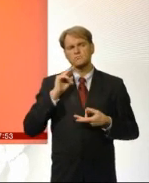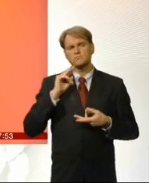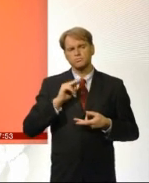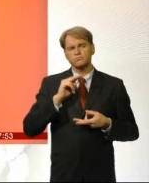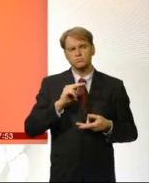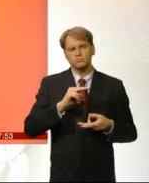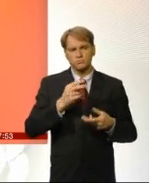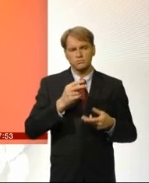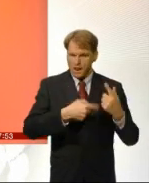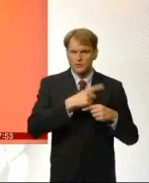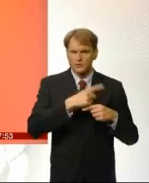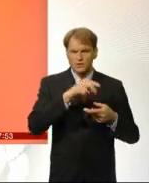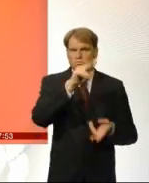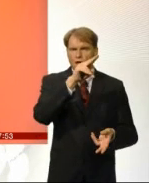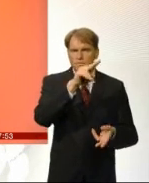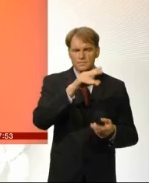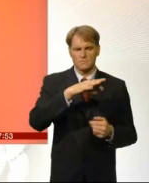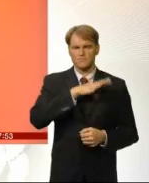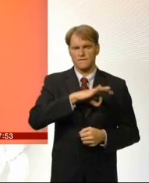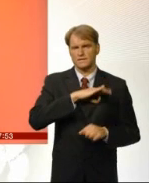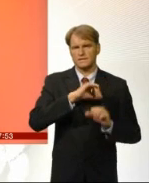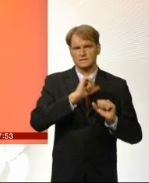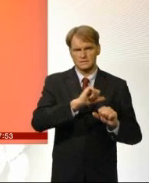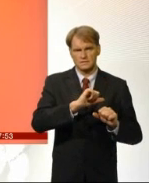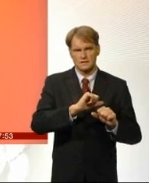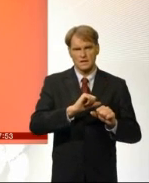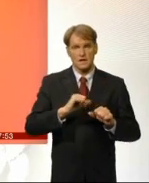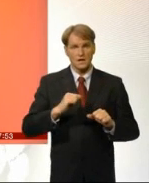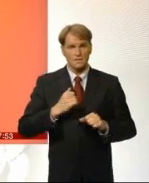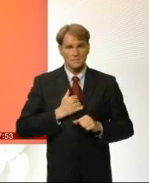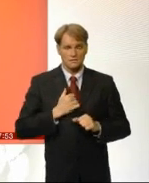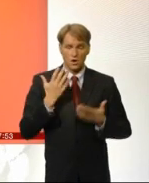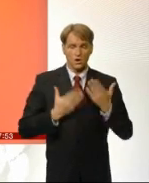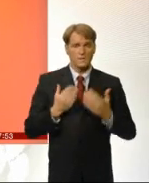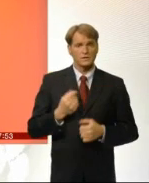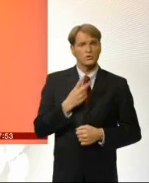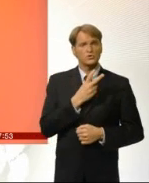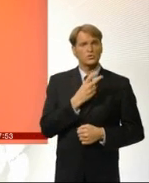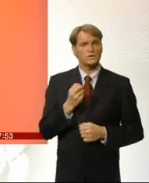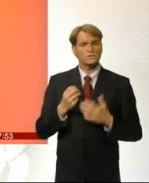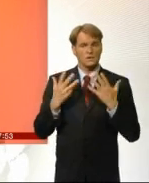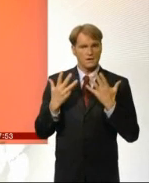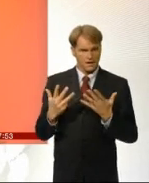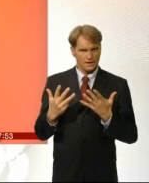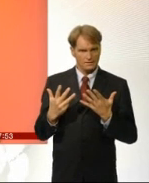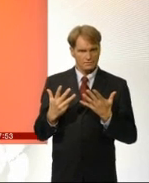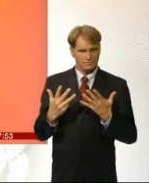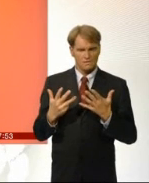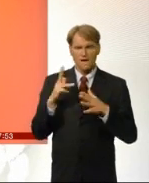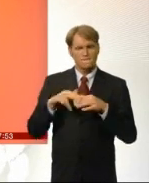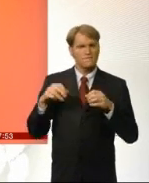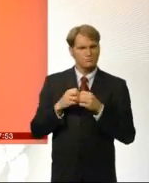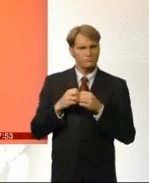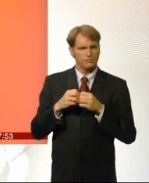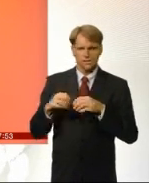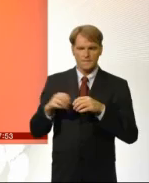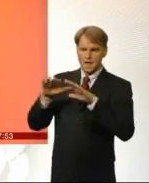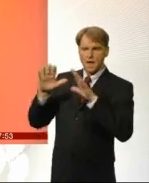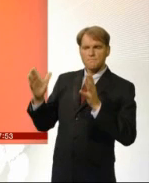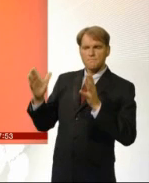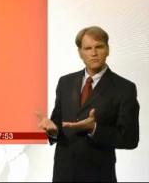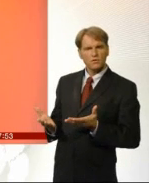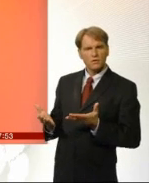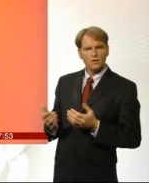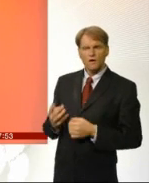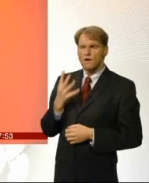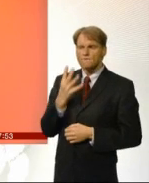in 2009 certainly all of our numbers would show. So 2009, February 2009 was around this level 41, 42 that was a